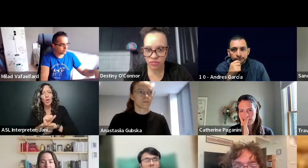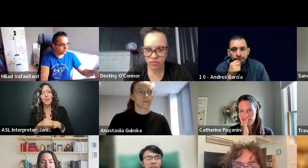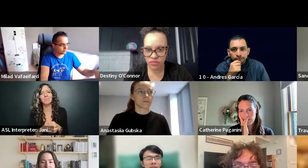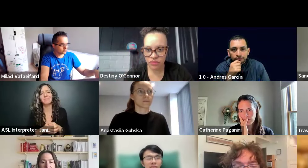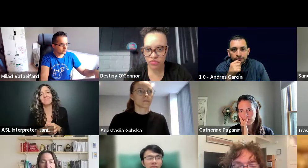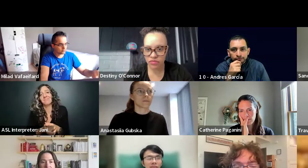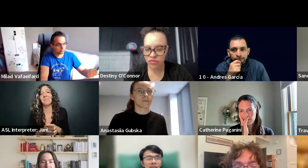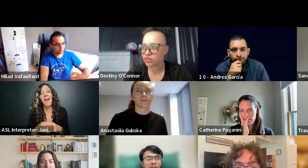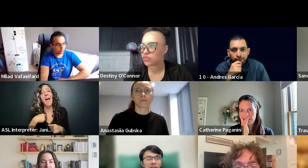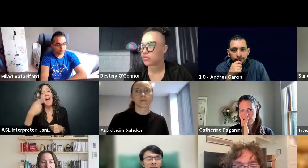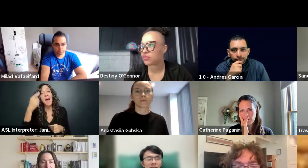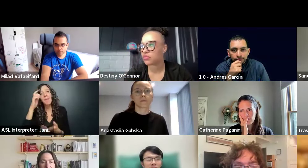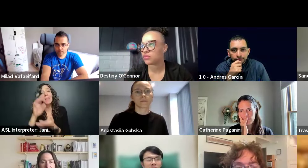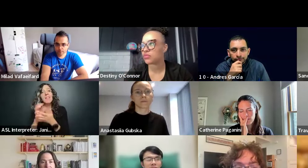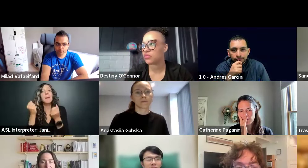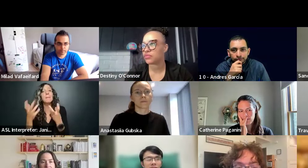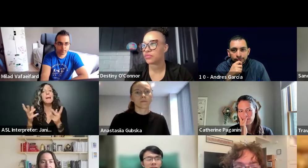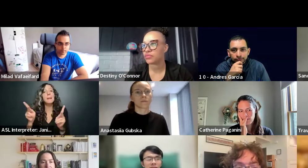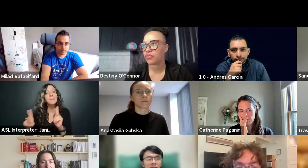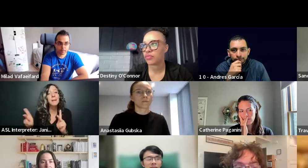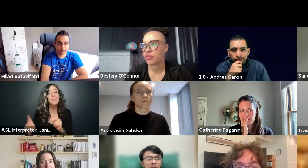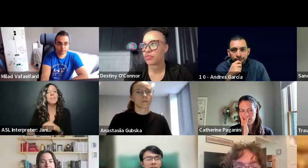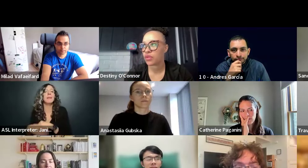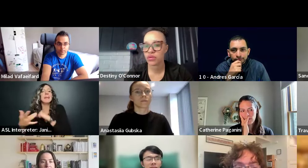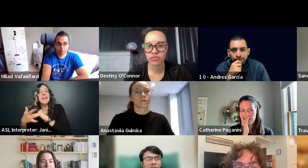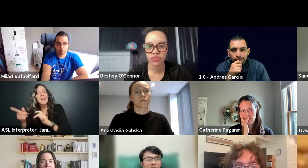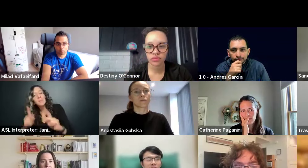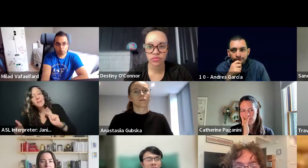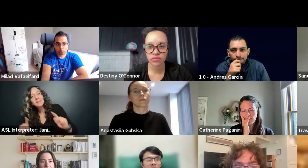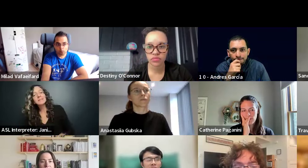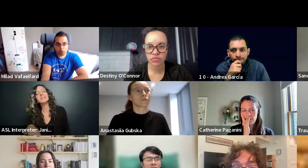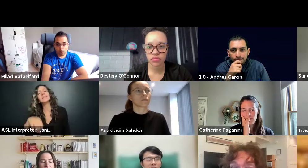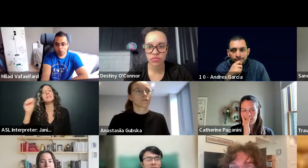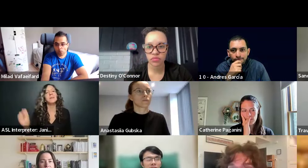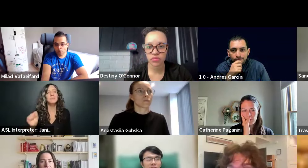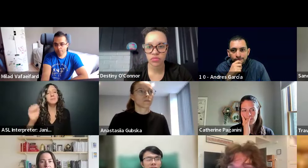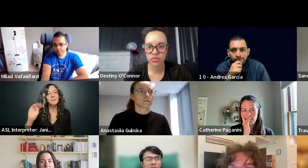a lot of technical people and a lot of SIGs will come to know about our working group.